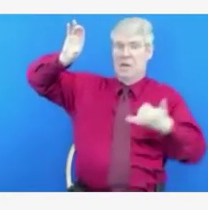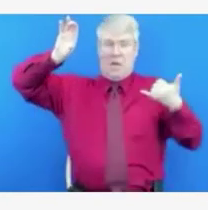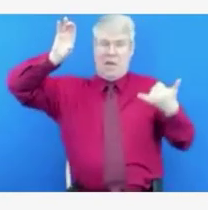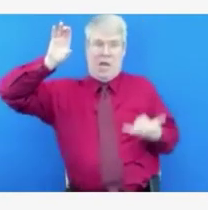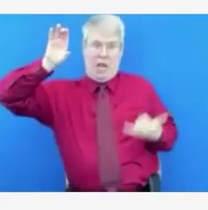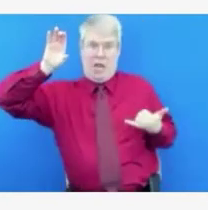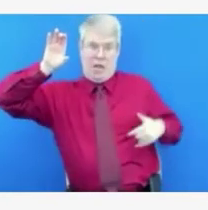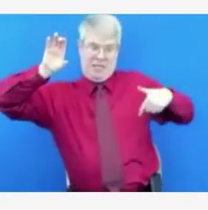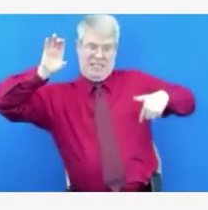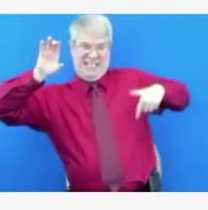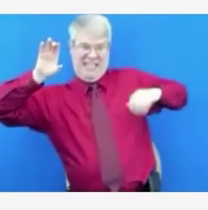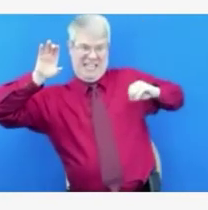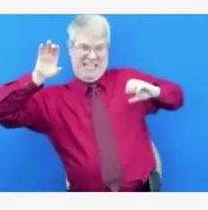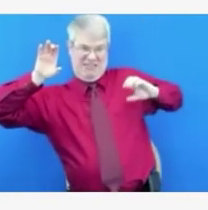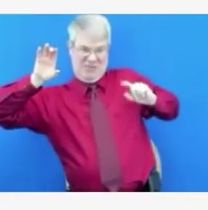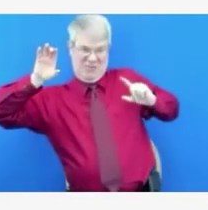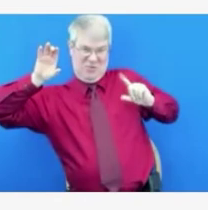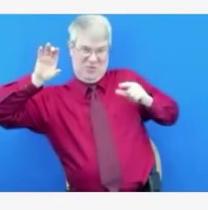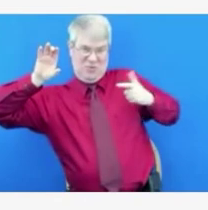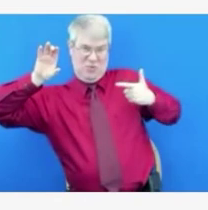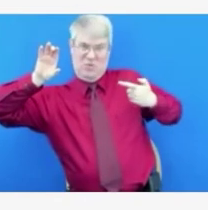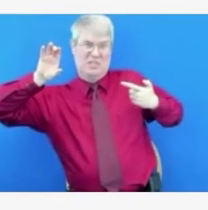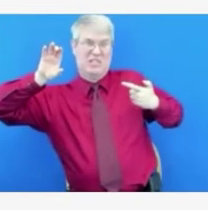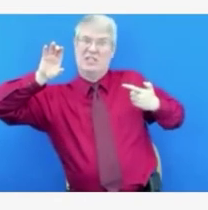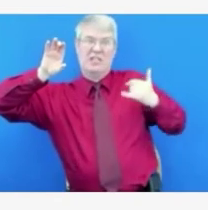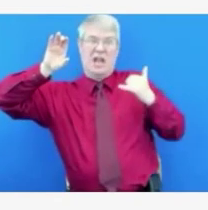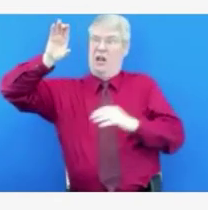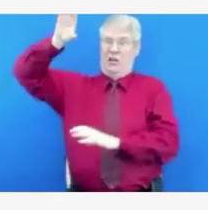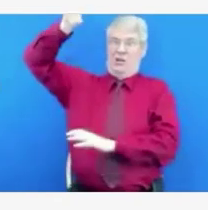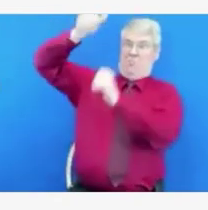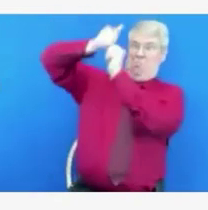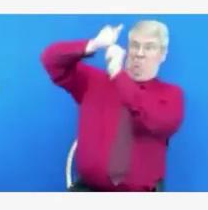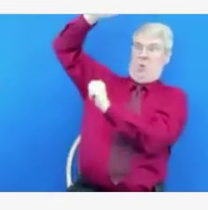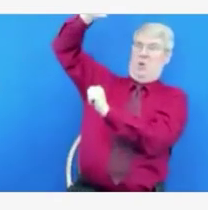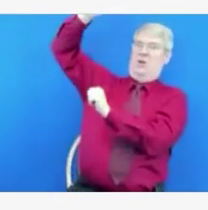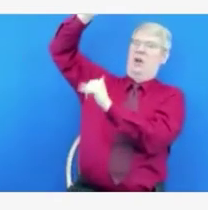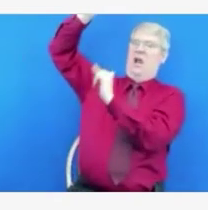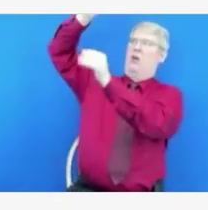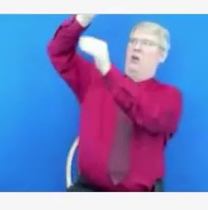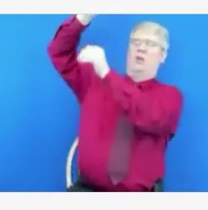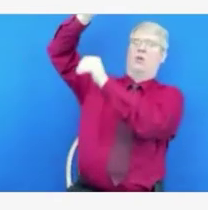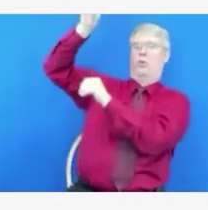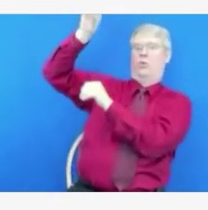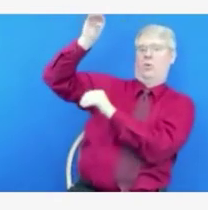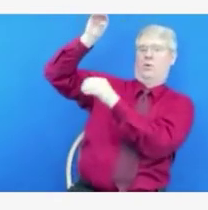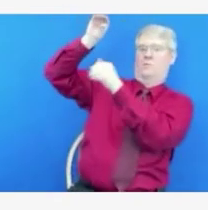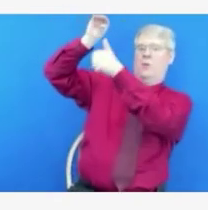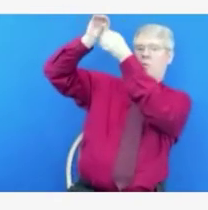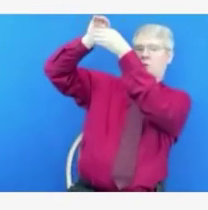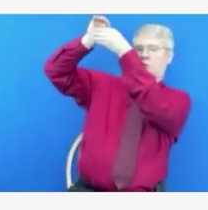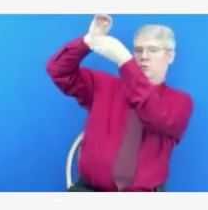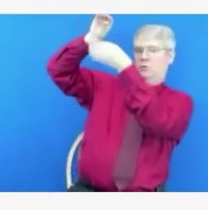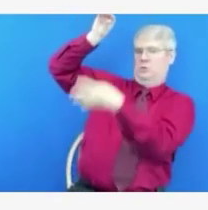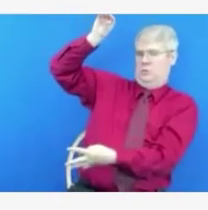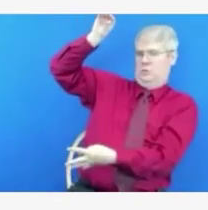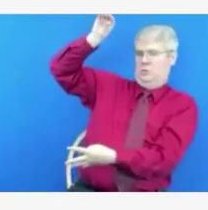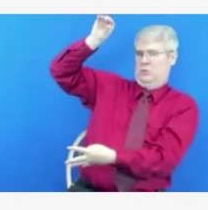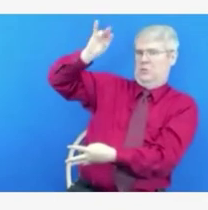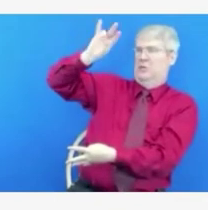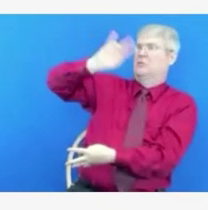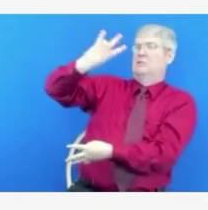the majority of people who are dying are younger than 70 years of age. And we're seeing